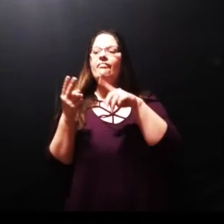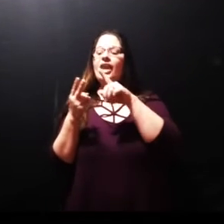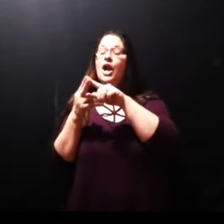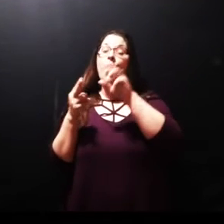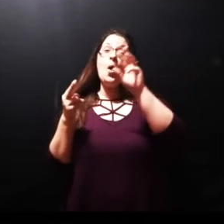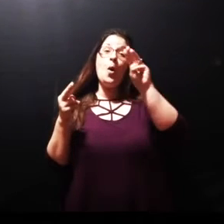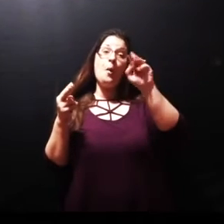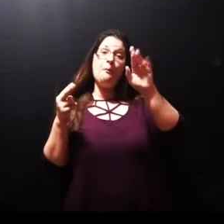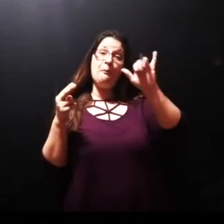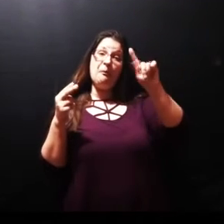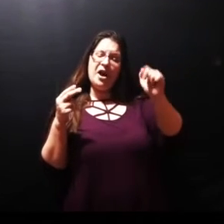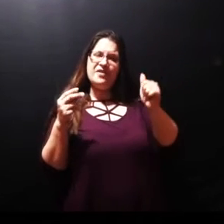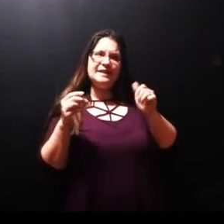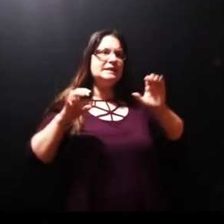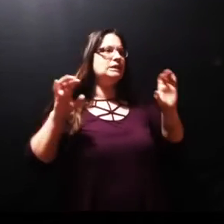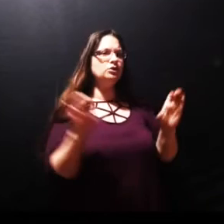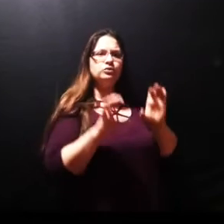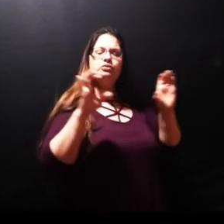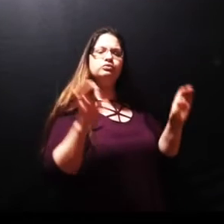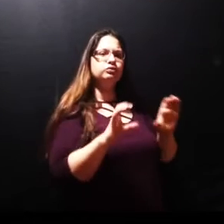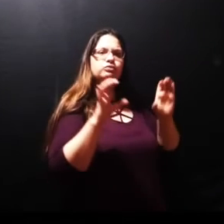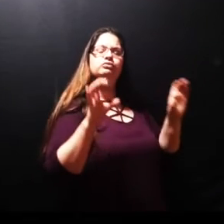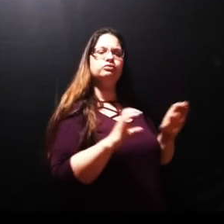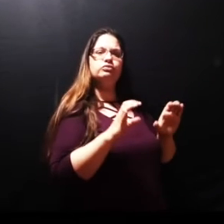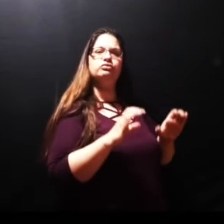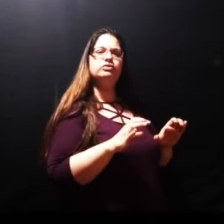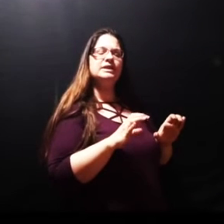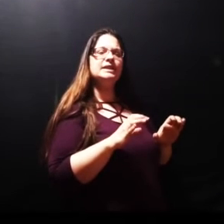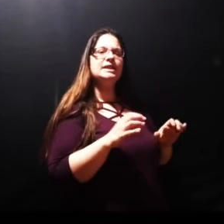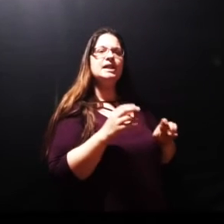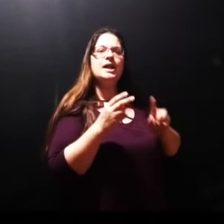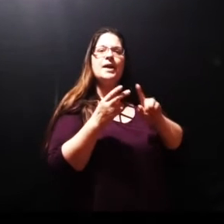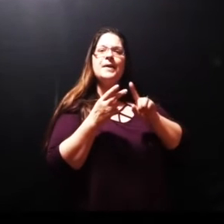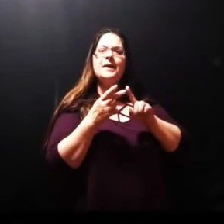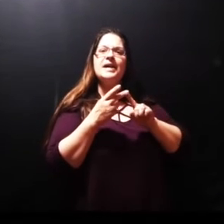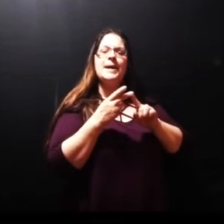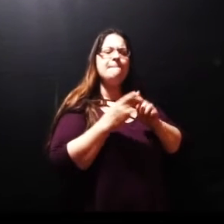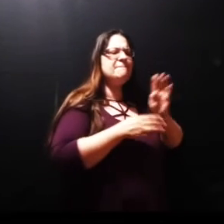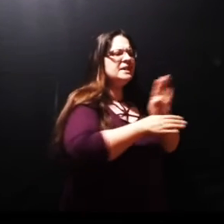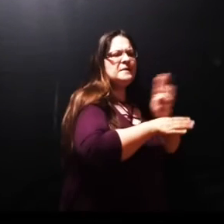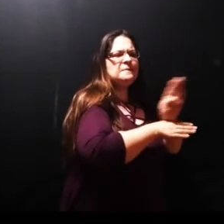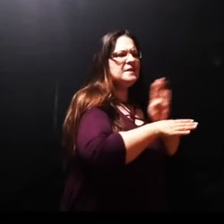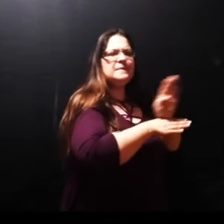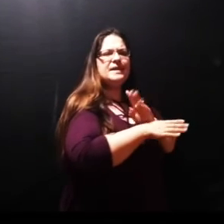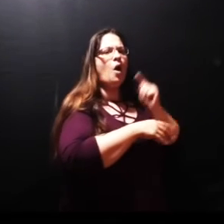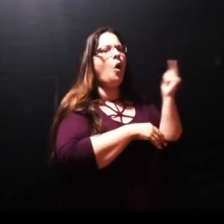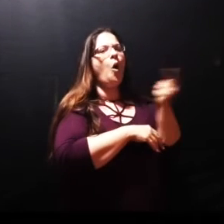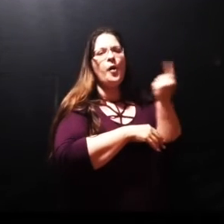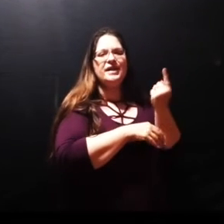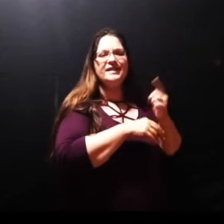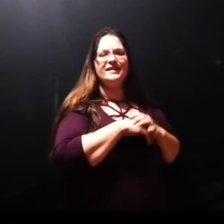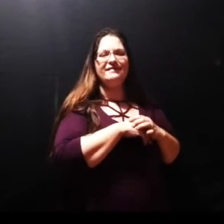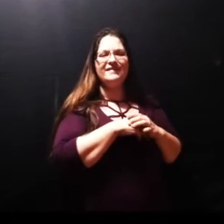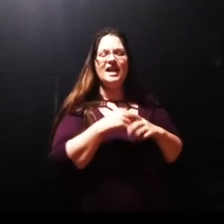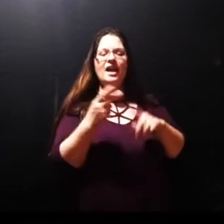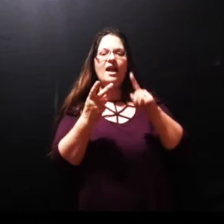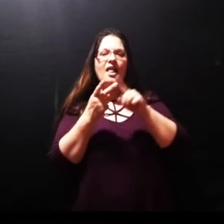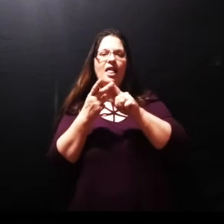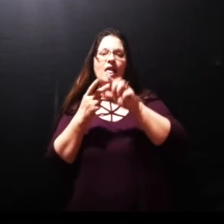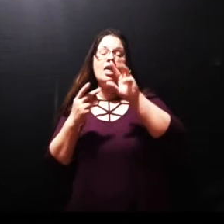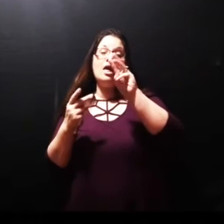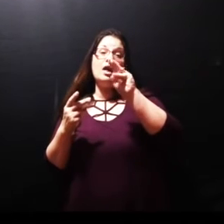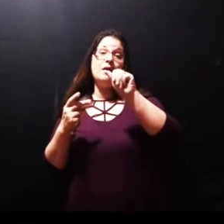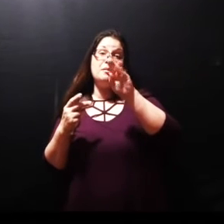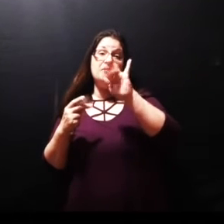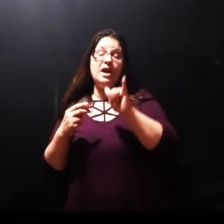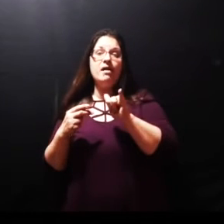keyed up always has to be doing something Mary is the contemplative waiting patient sister again I'm